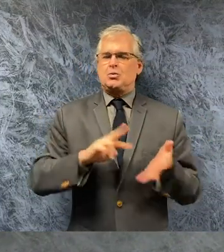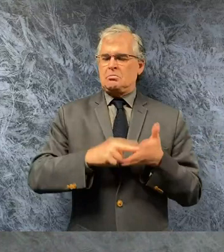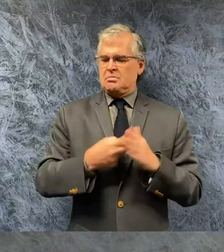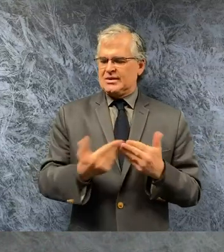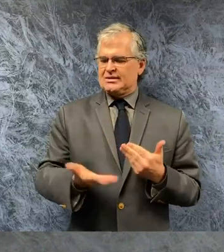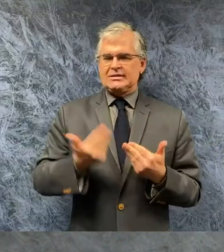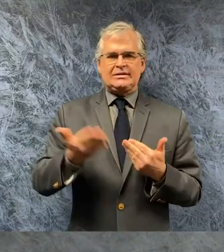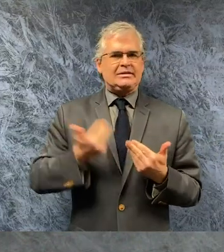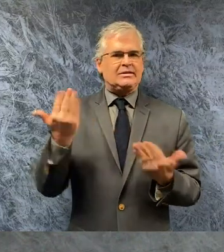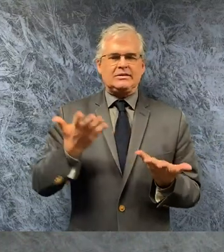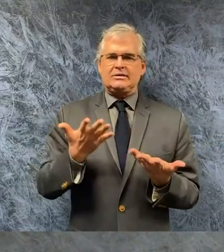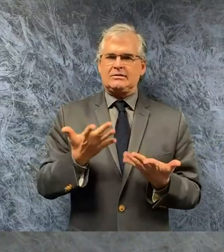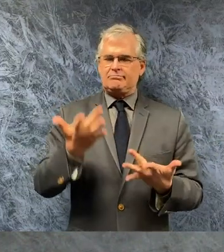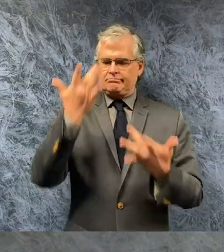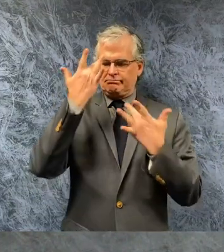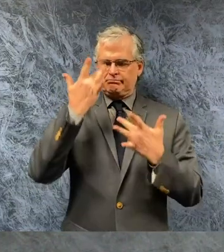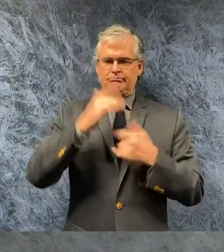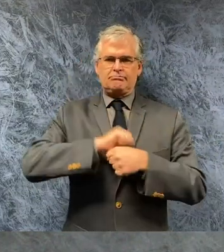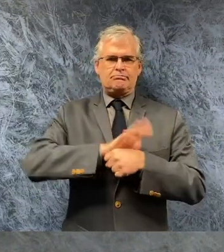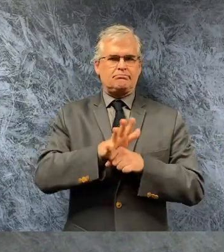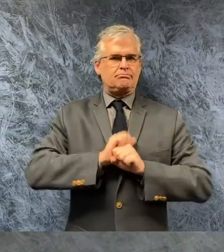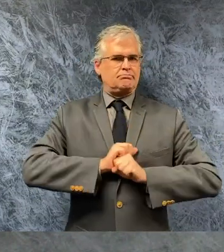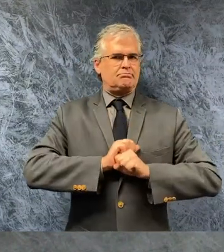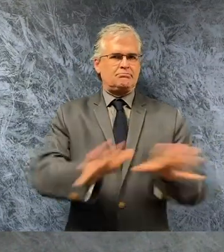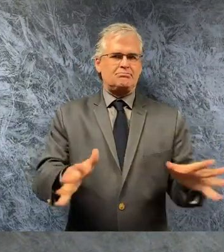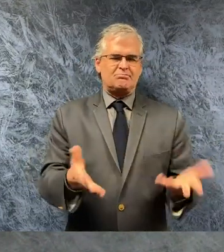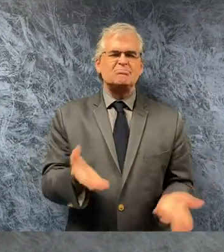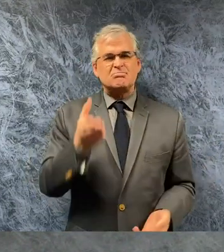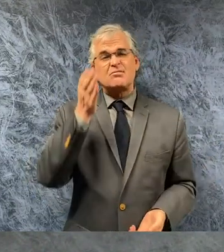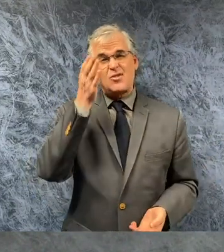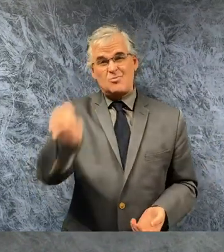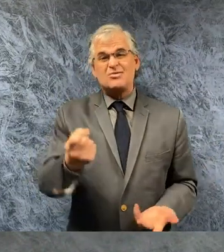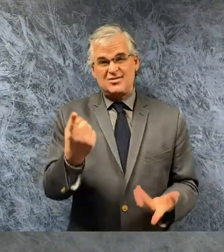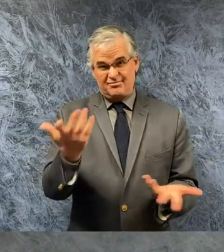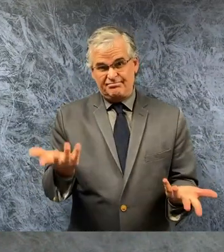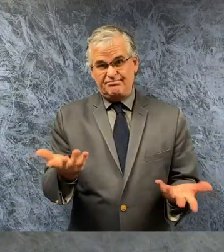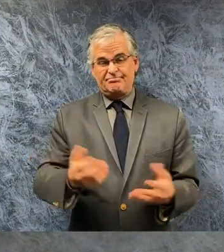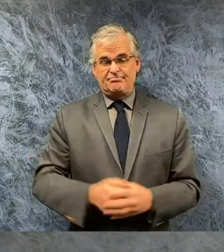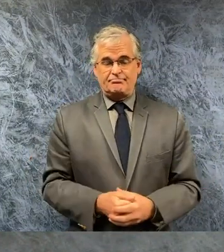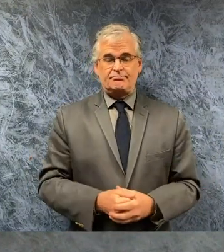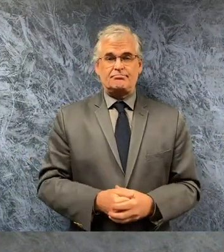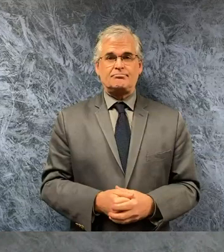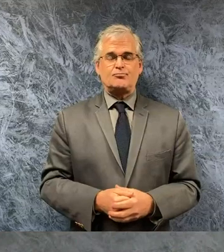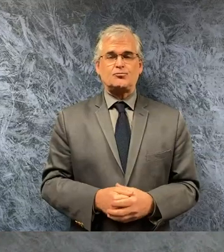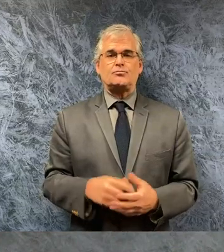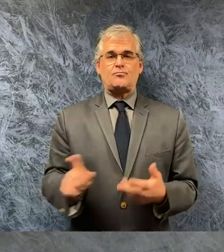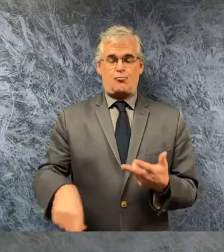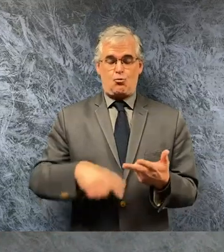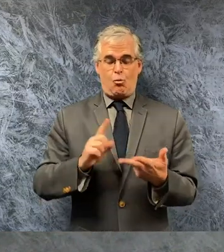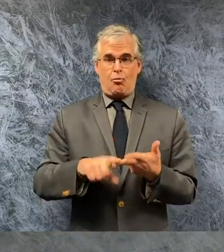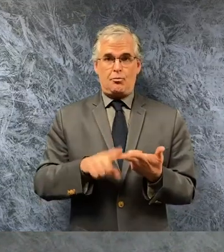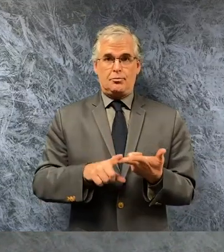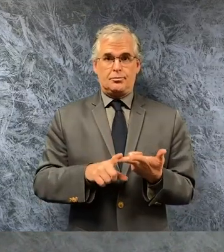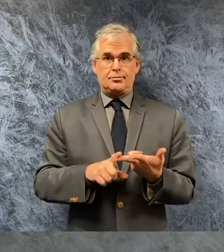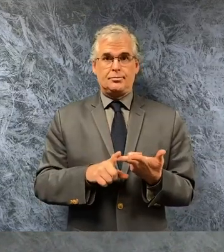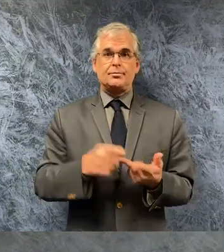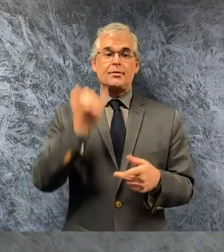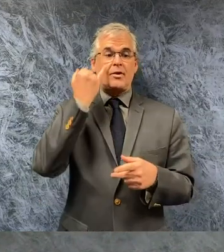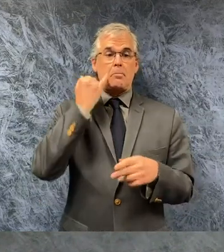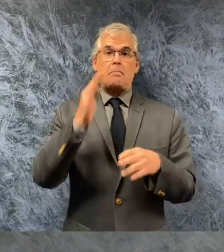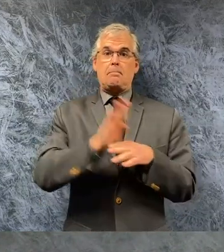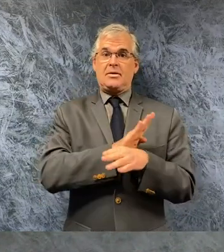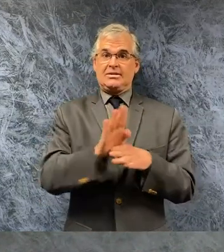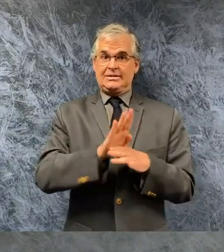of spreading the disease it's just common sense third those businesses that continue